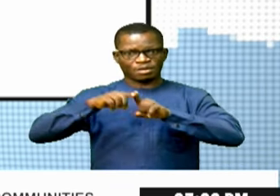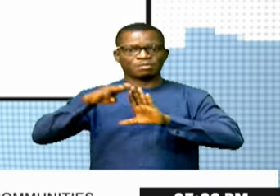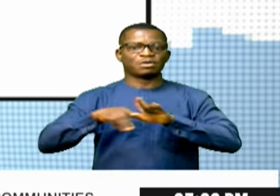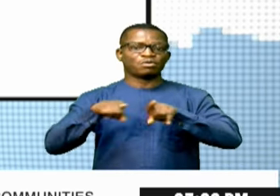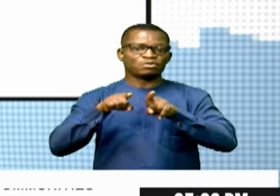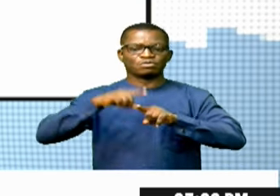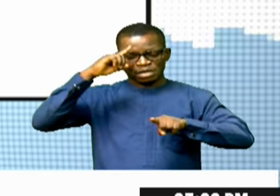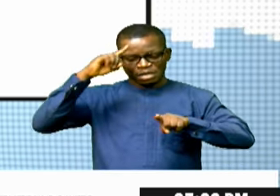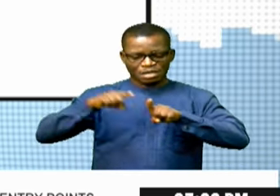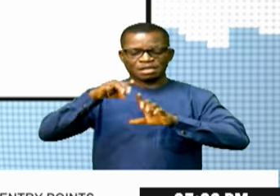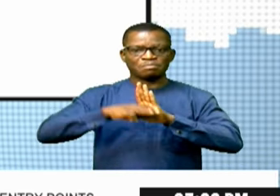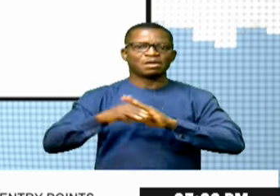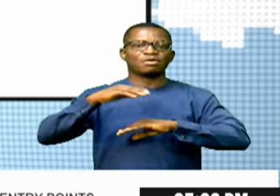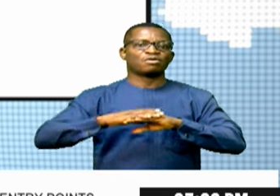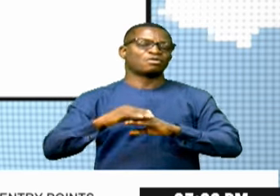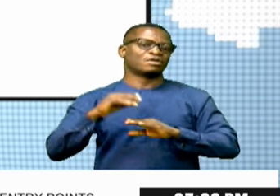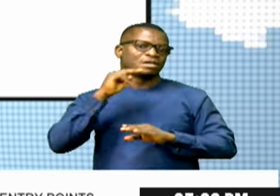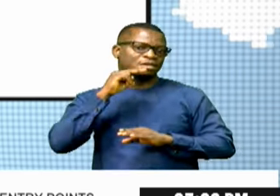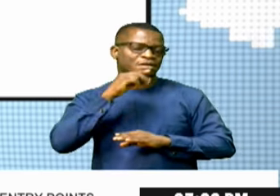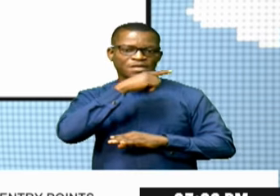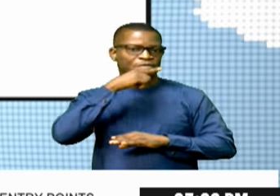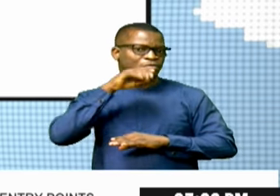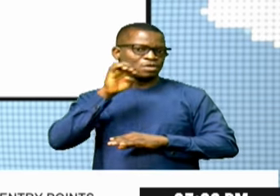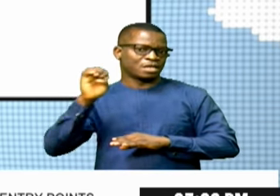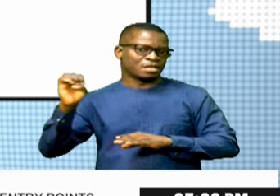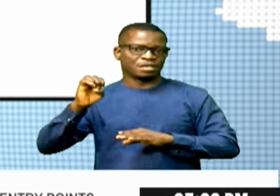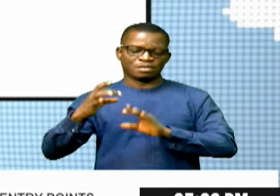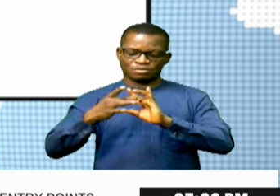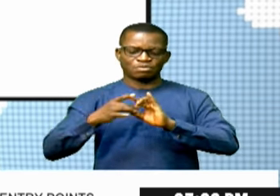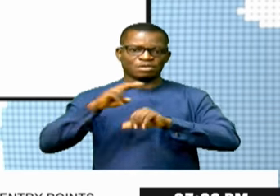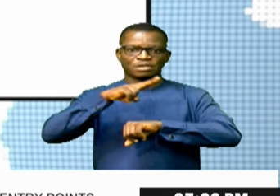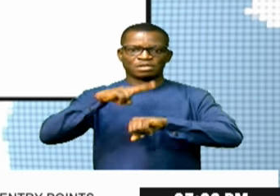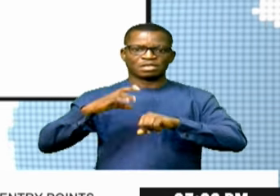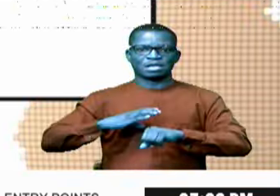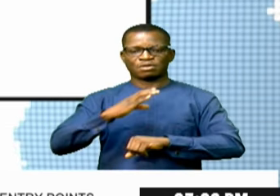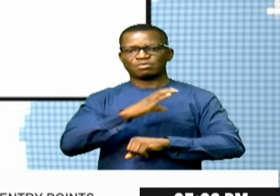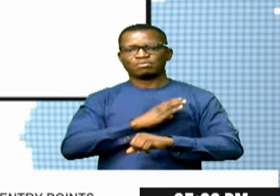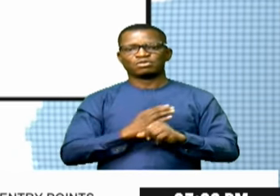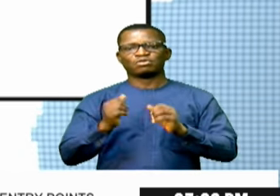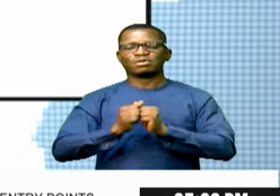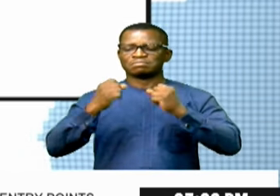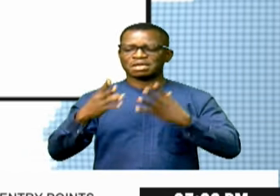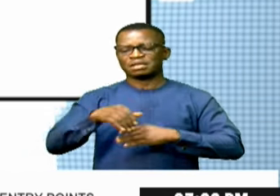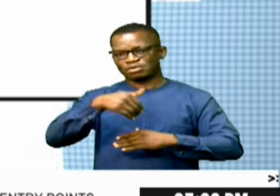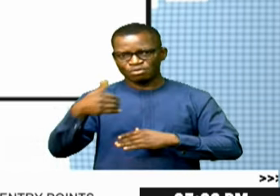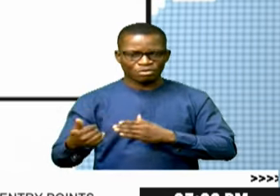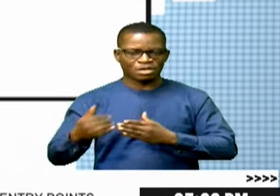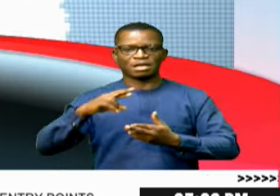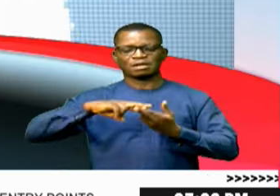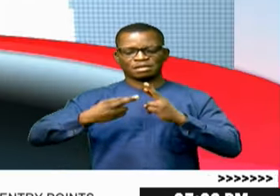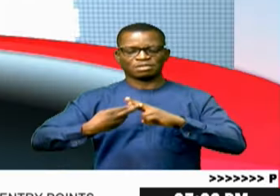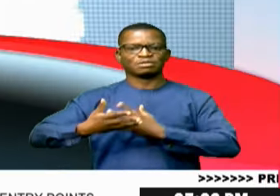resuscitation of the Nigeria-Equatorial Guinea Joint National Commission, followed by many other bilateral activities.